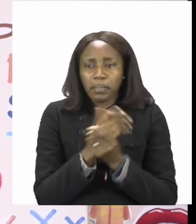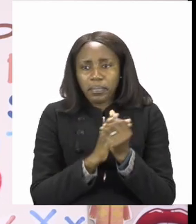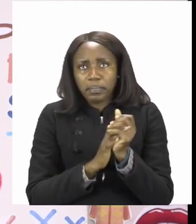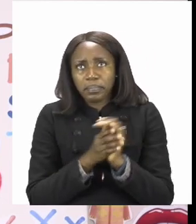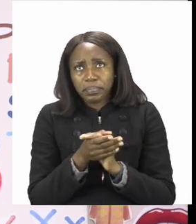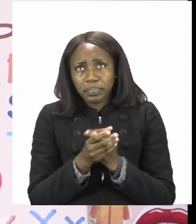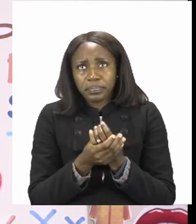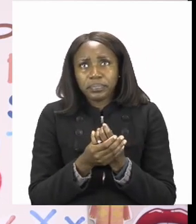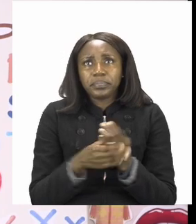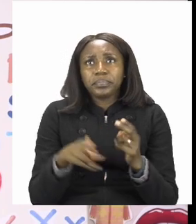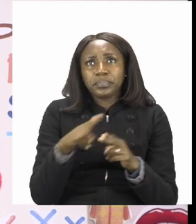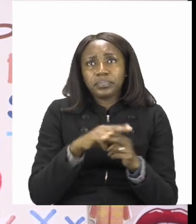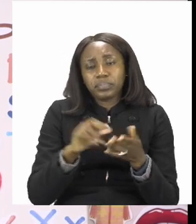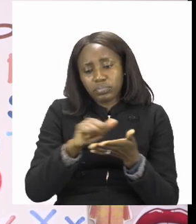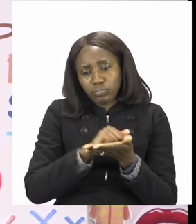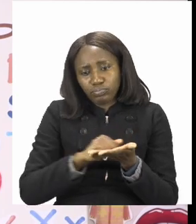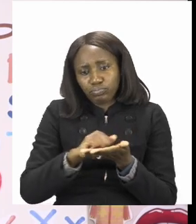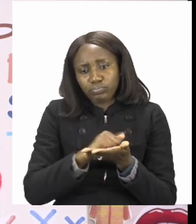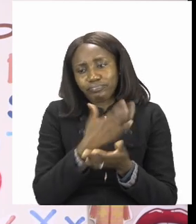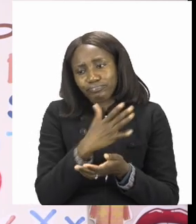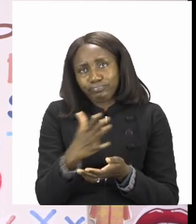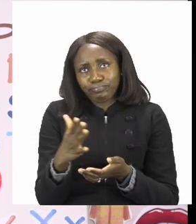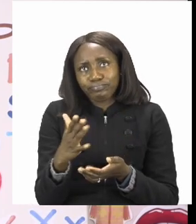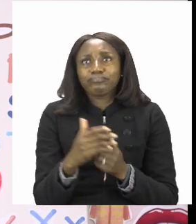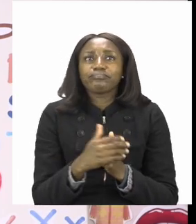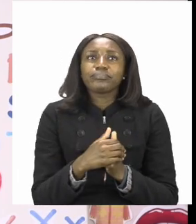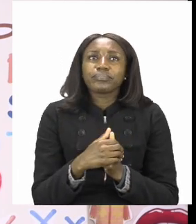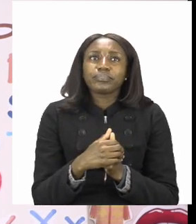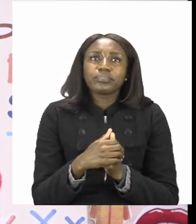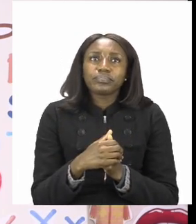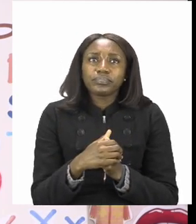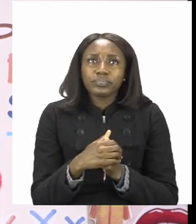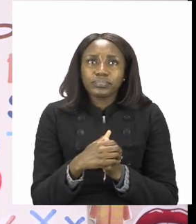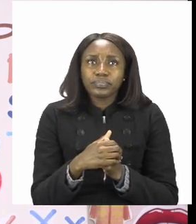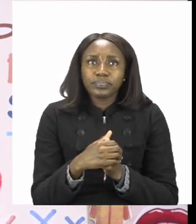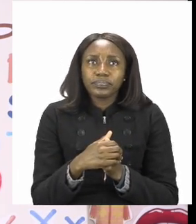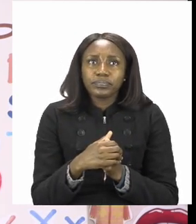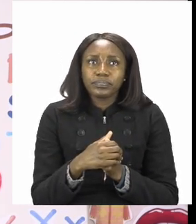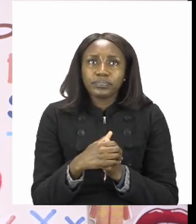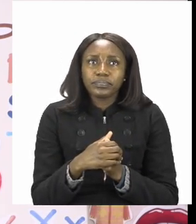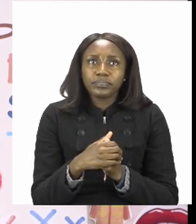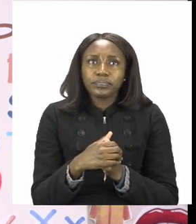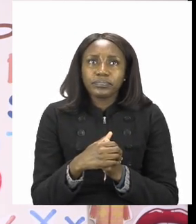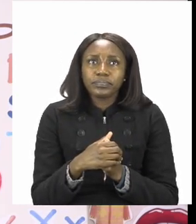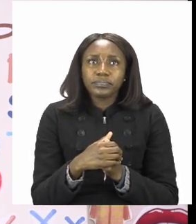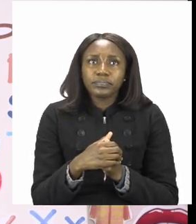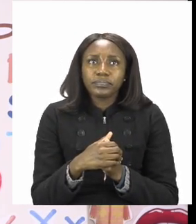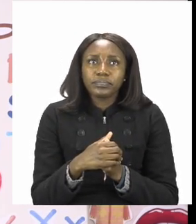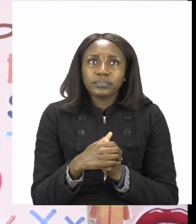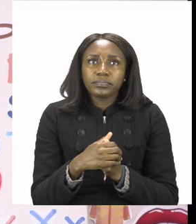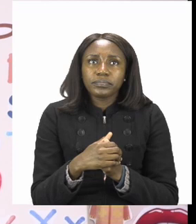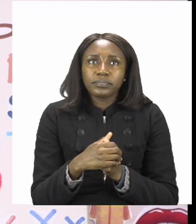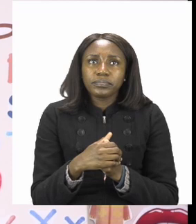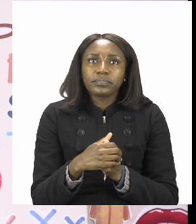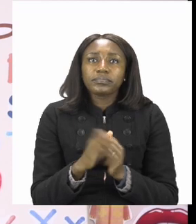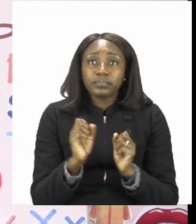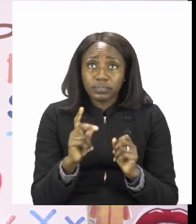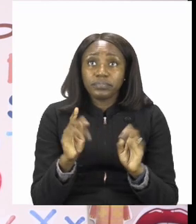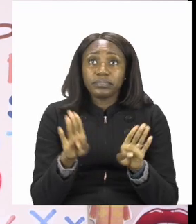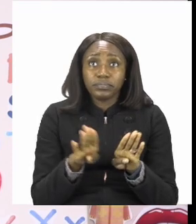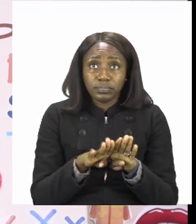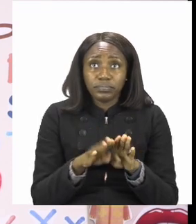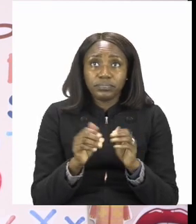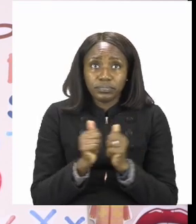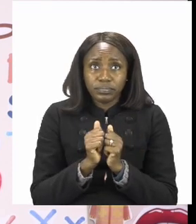with soap and water. We're going to do the second one. I want you to please do it with me so that you